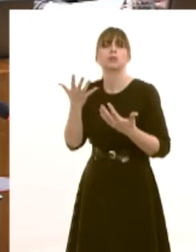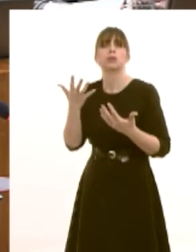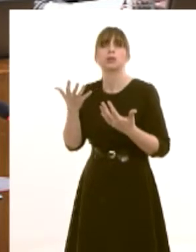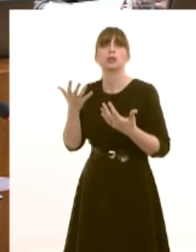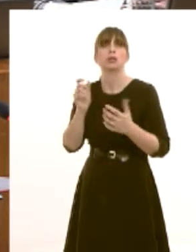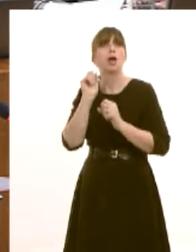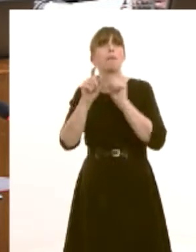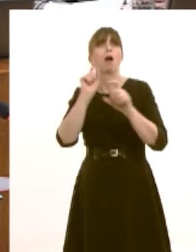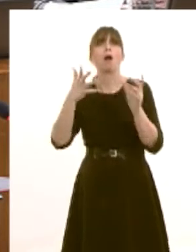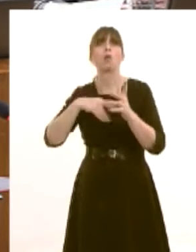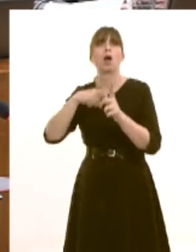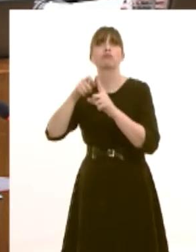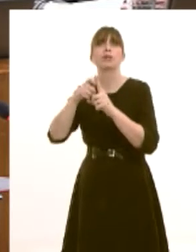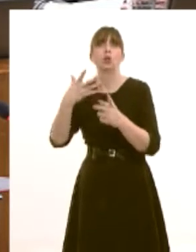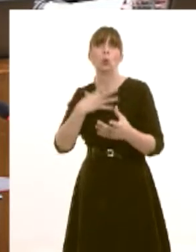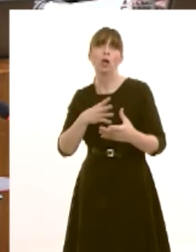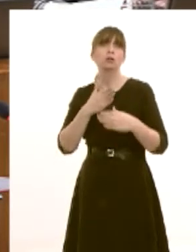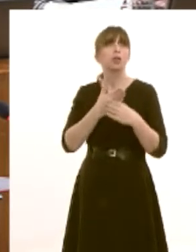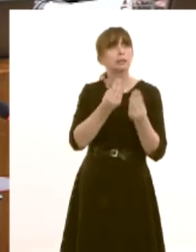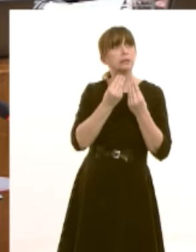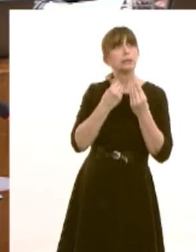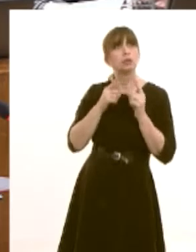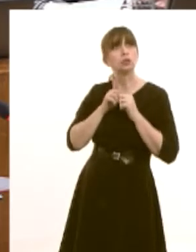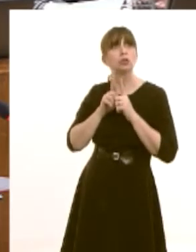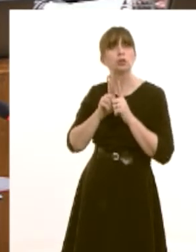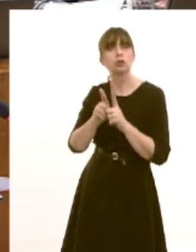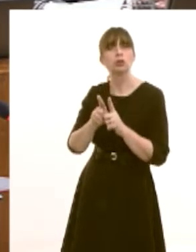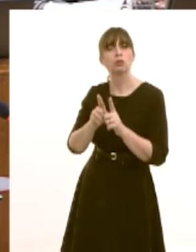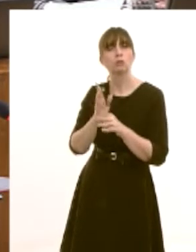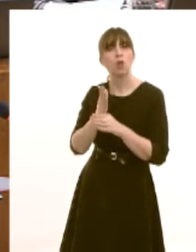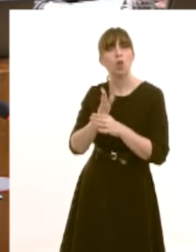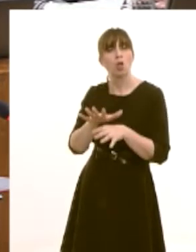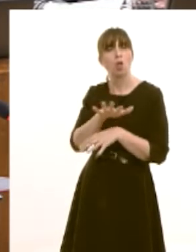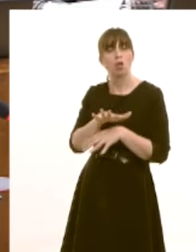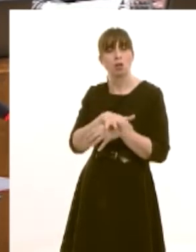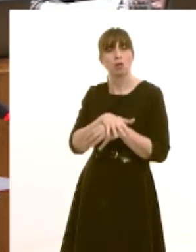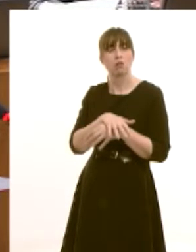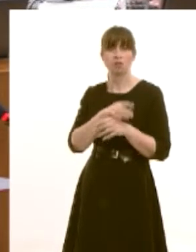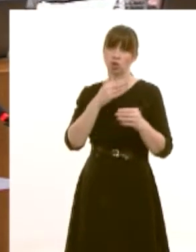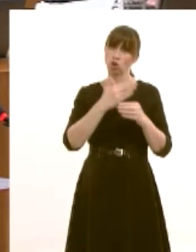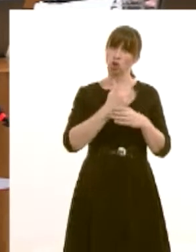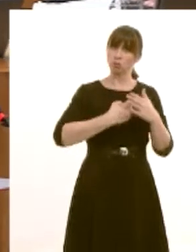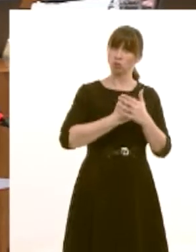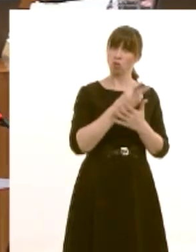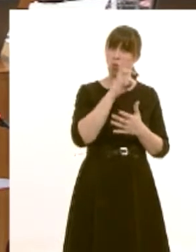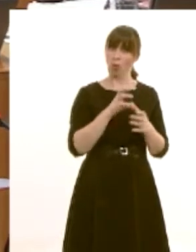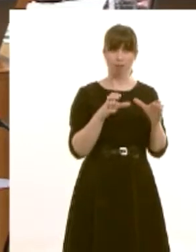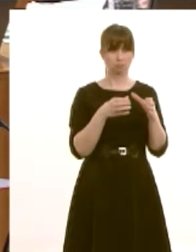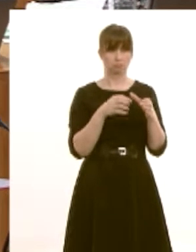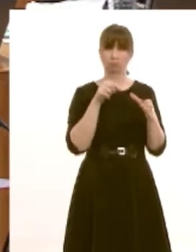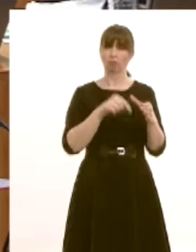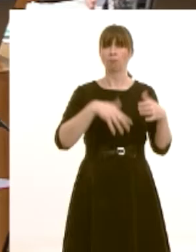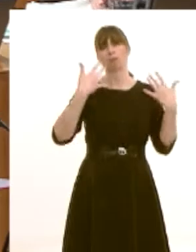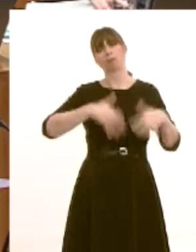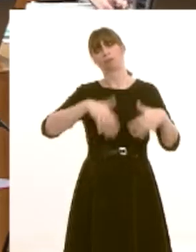for apprenticeships and of course if we look at a scheme such as jobs growth wales it's been extremely